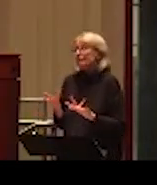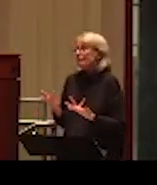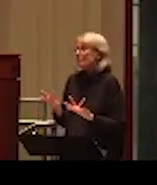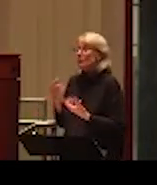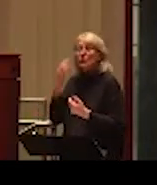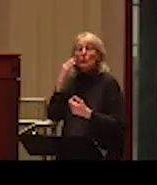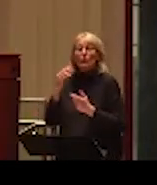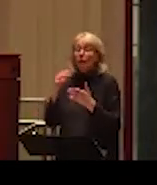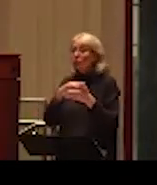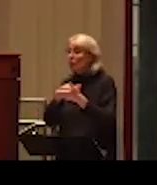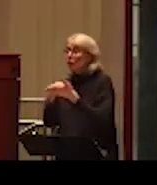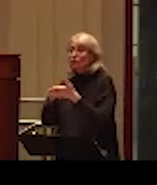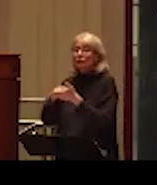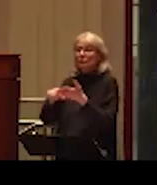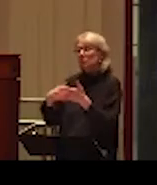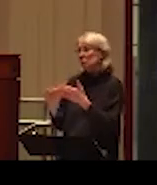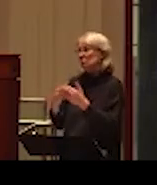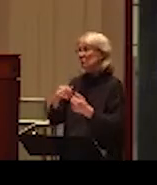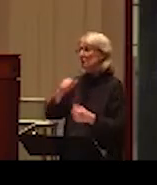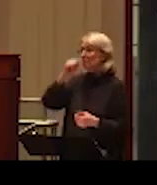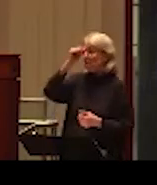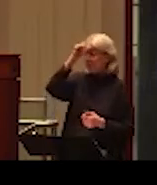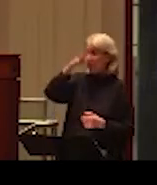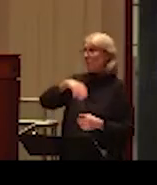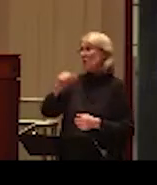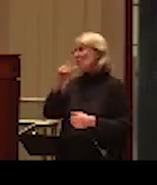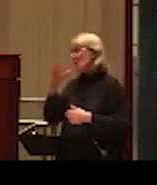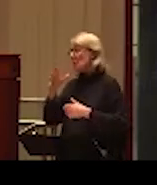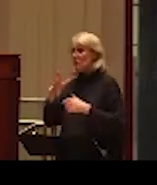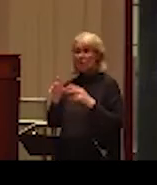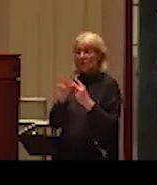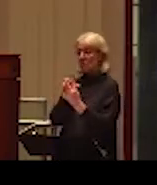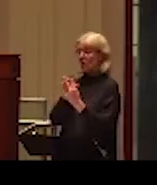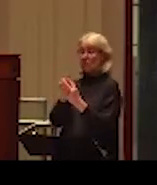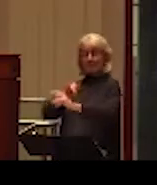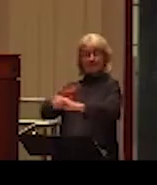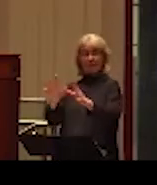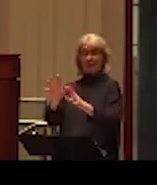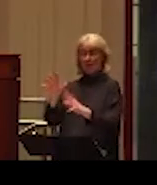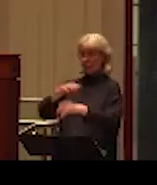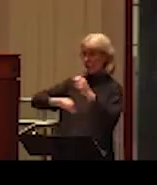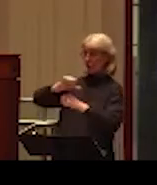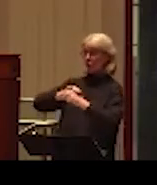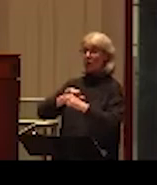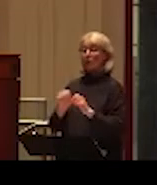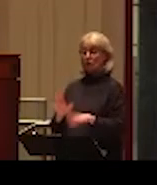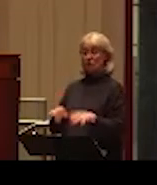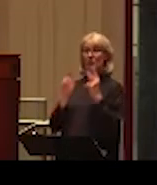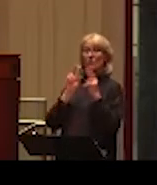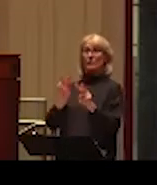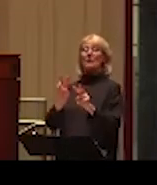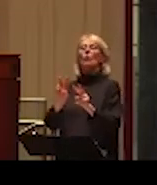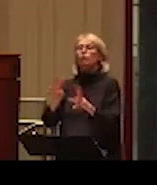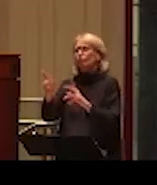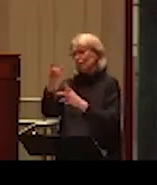gender of the parent, if it's the fathers or mothers who are violent, children's consequences on children are very negative.